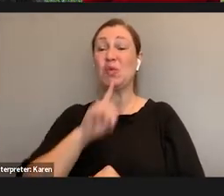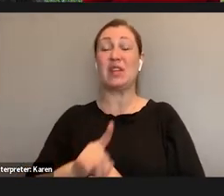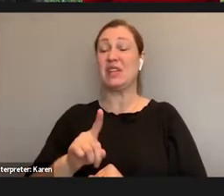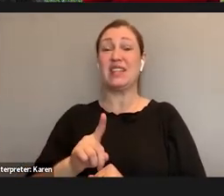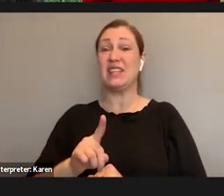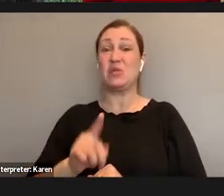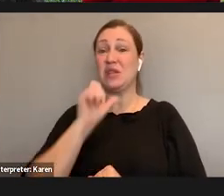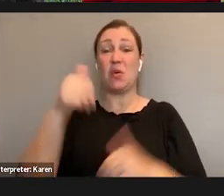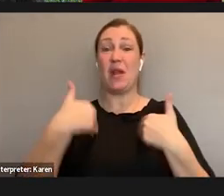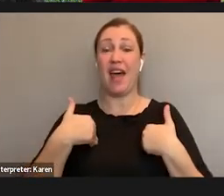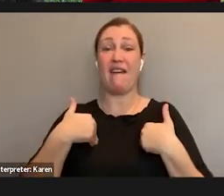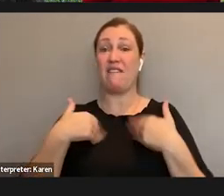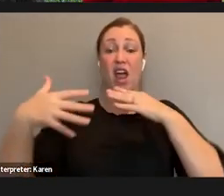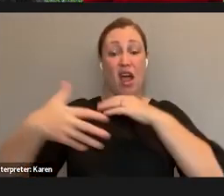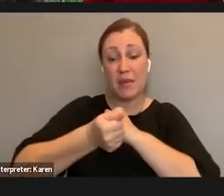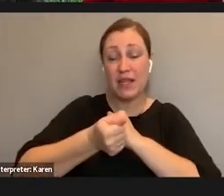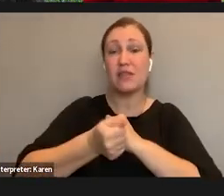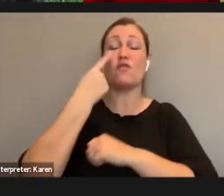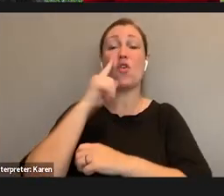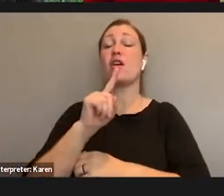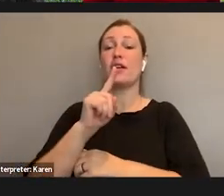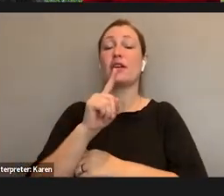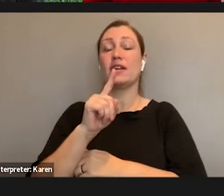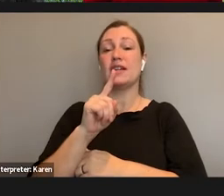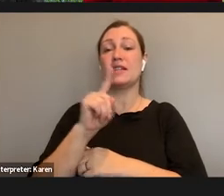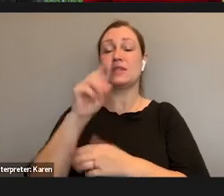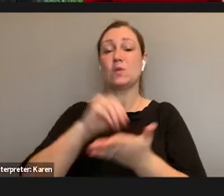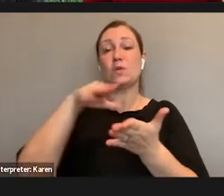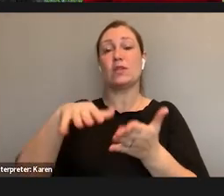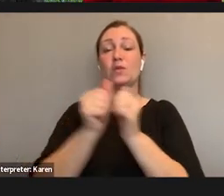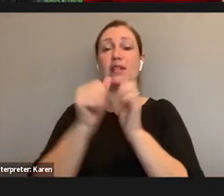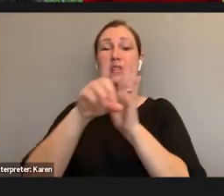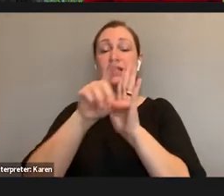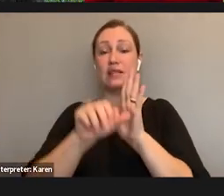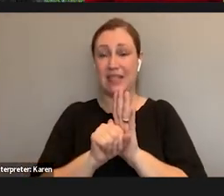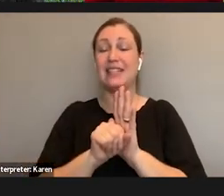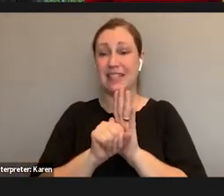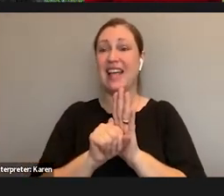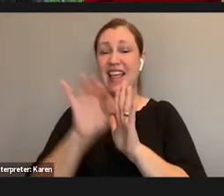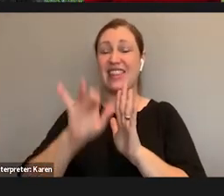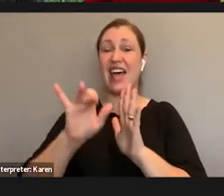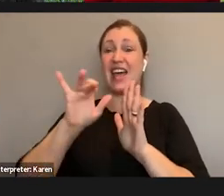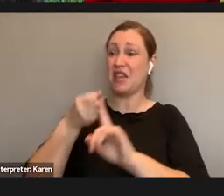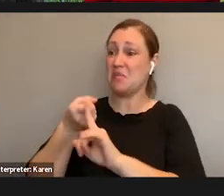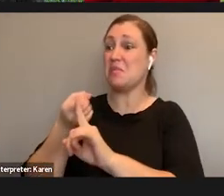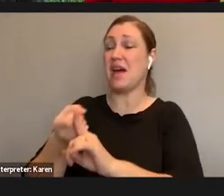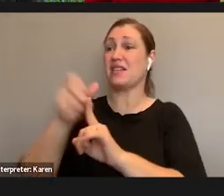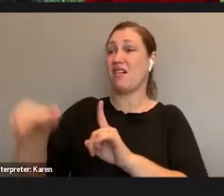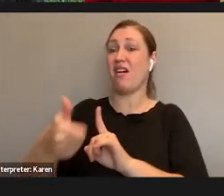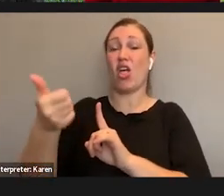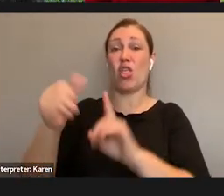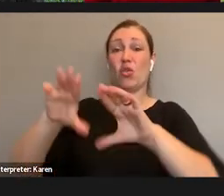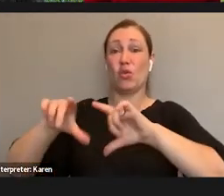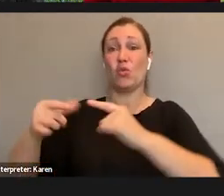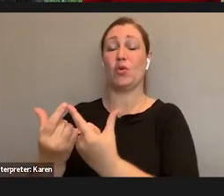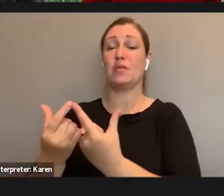for students with disabilities impacts the recruitment and retention of all other marginalized groups. This is a point I